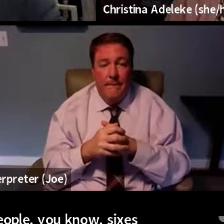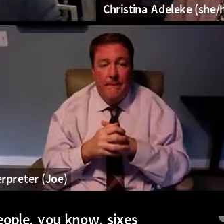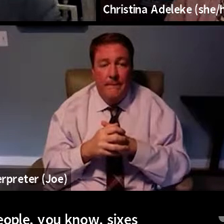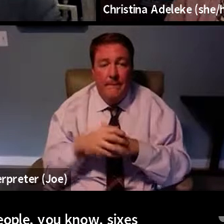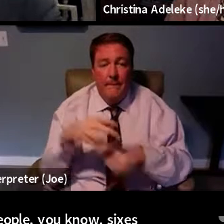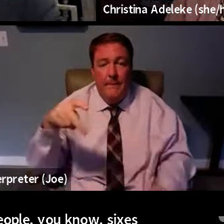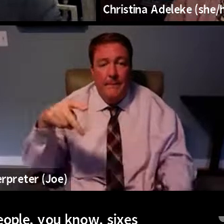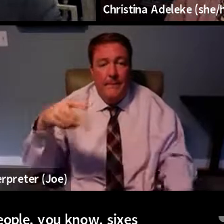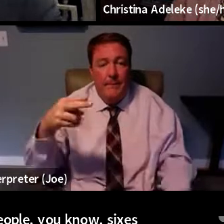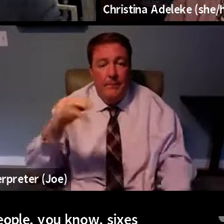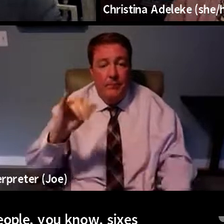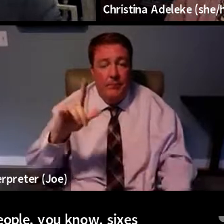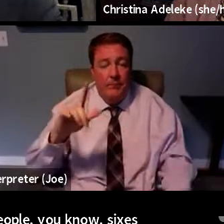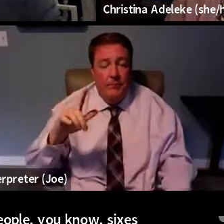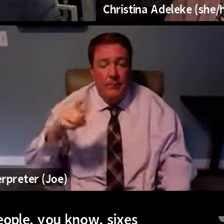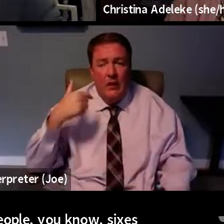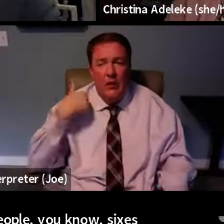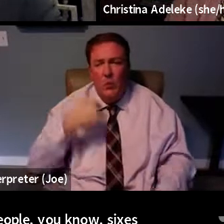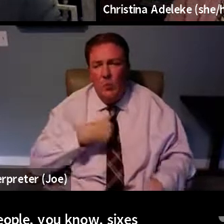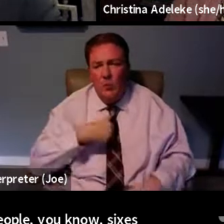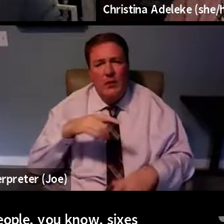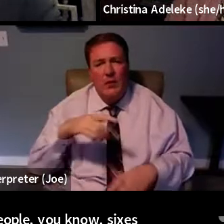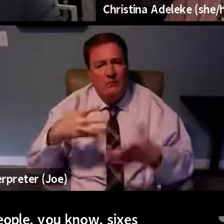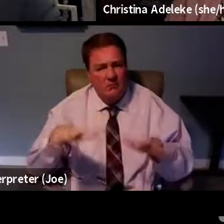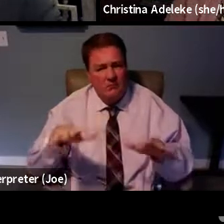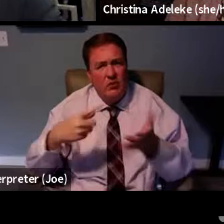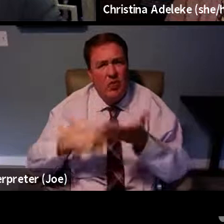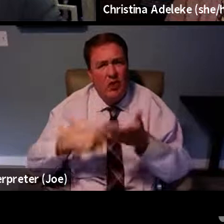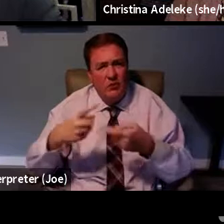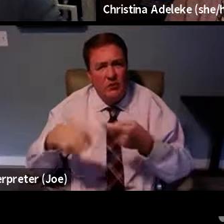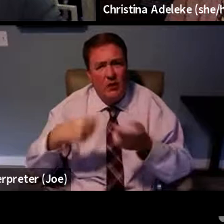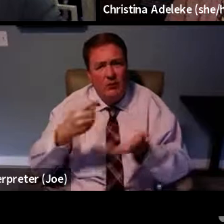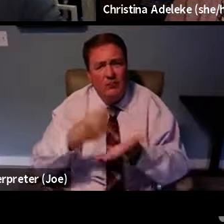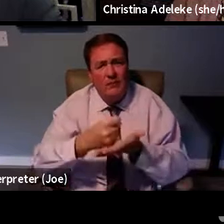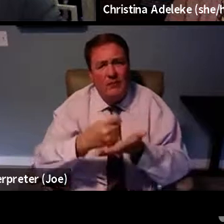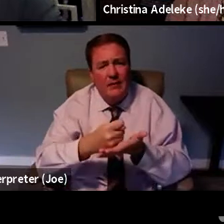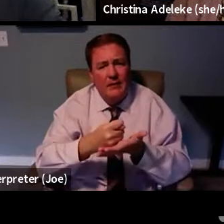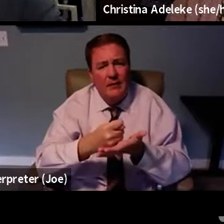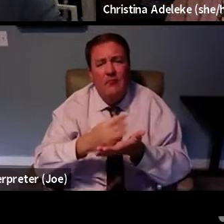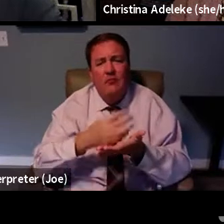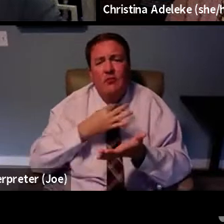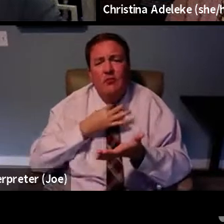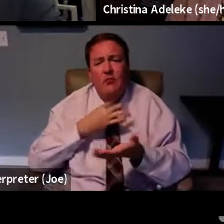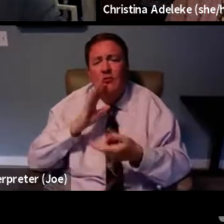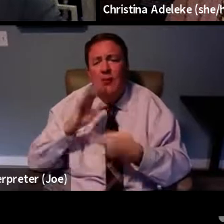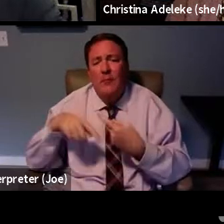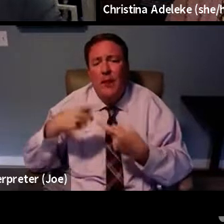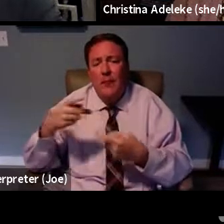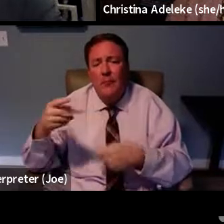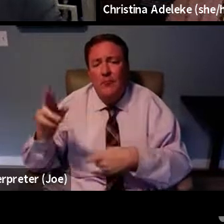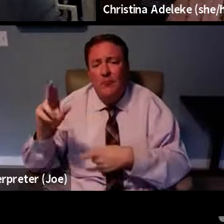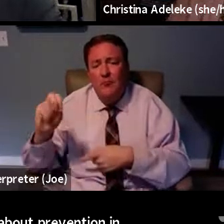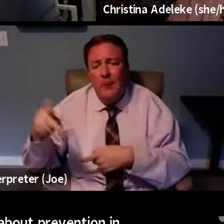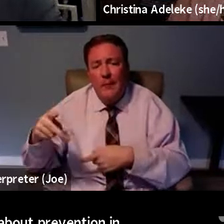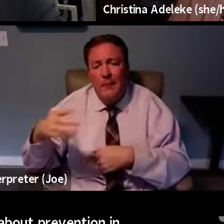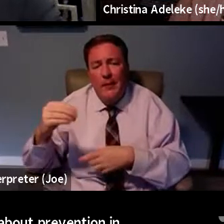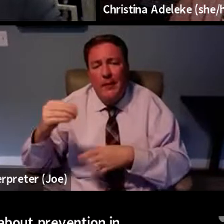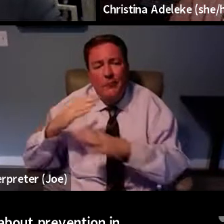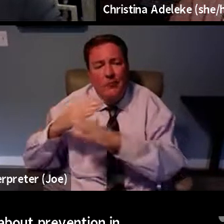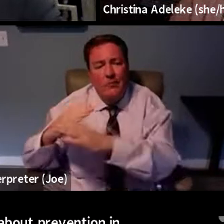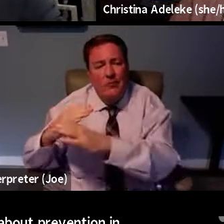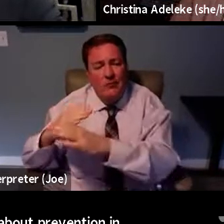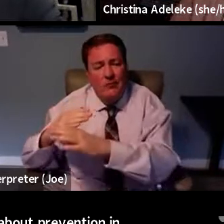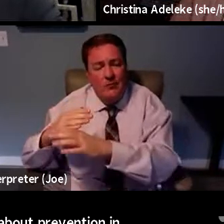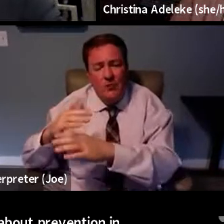Thanks, everyone. So, we've talked a lot about treatment. Let's make sure to talk a little bit about prevention and PrEP. I want to ask, what do you see